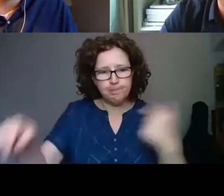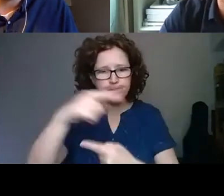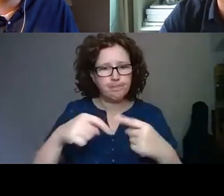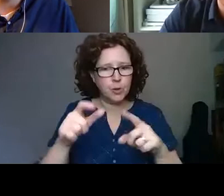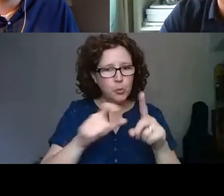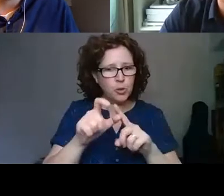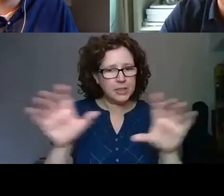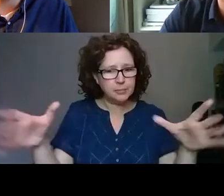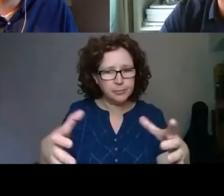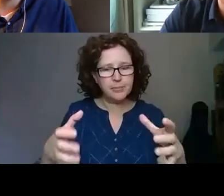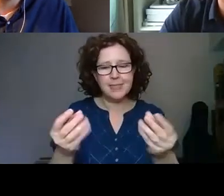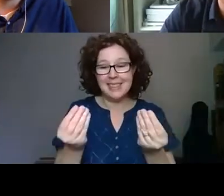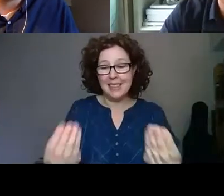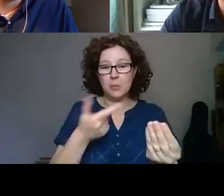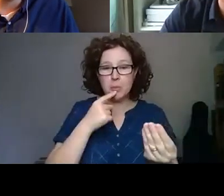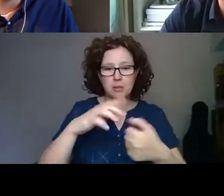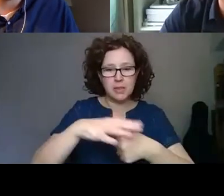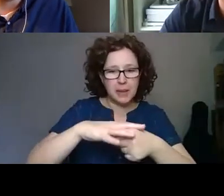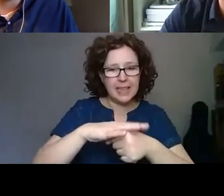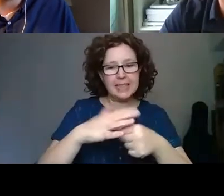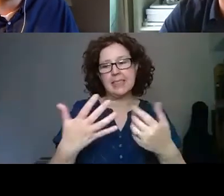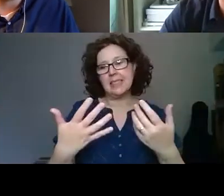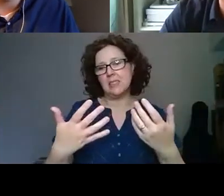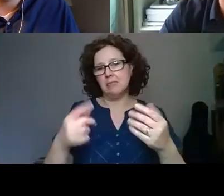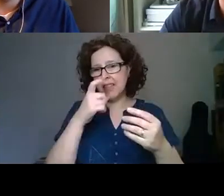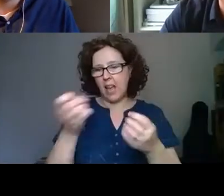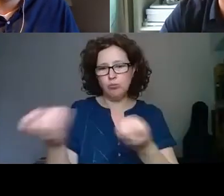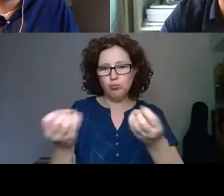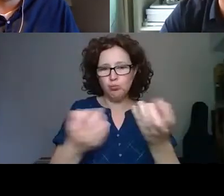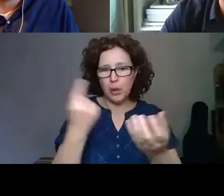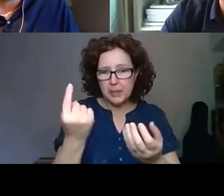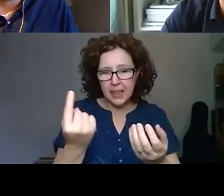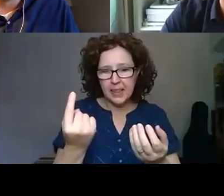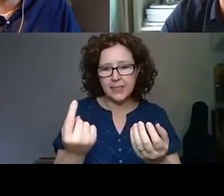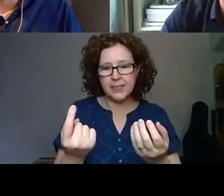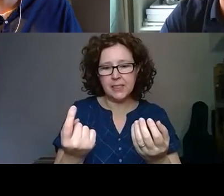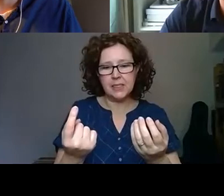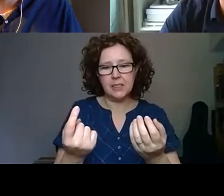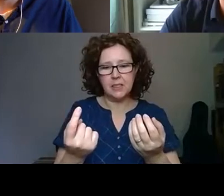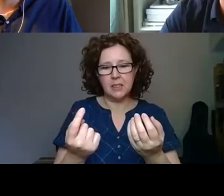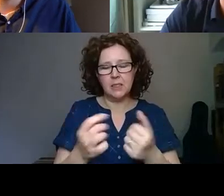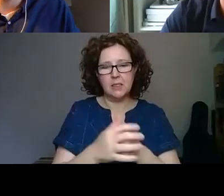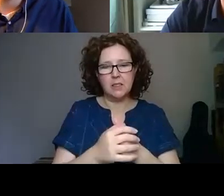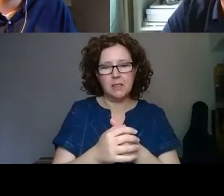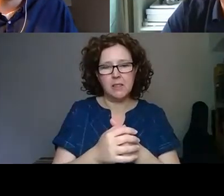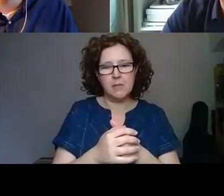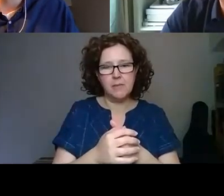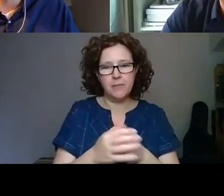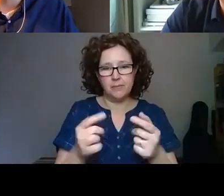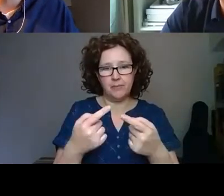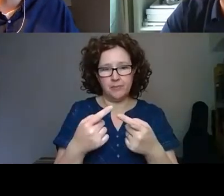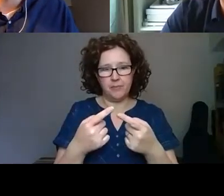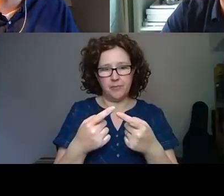a space and a place to contribute and to have their say. And those programs are very much